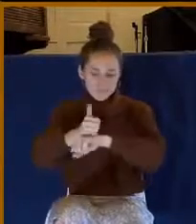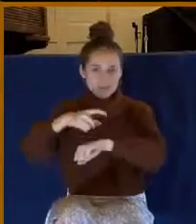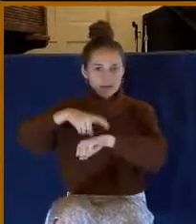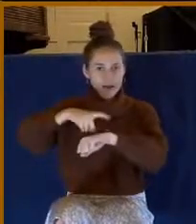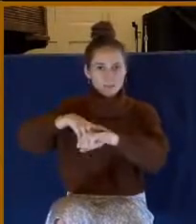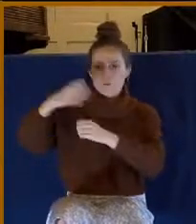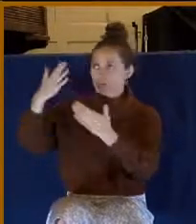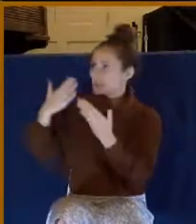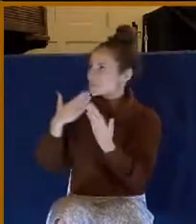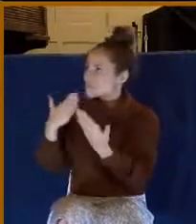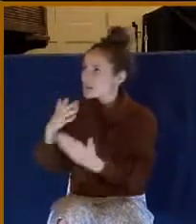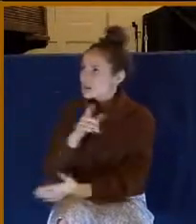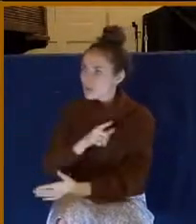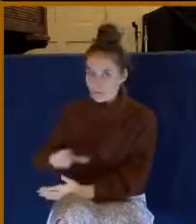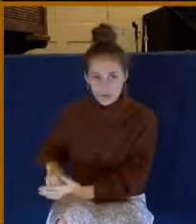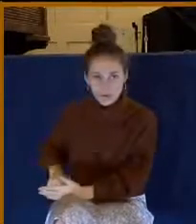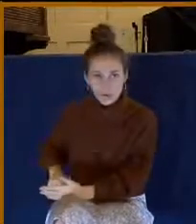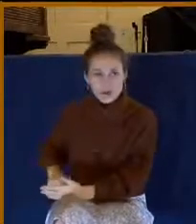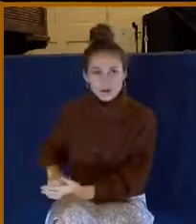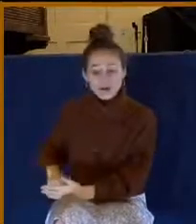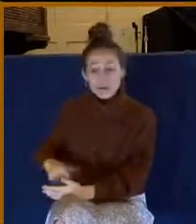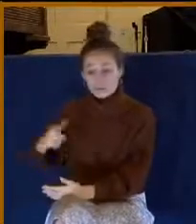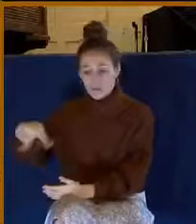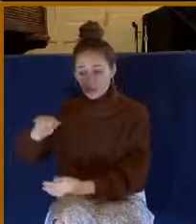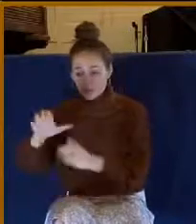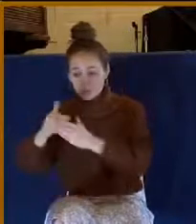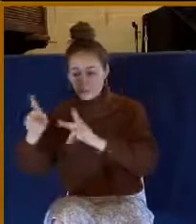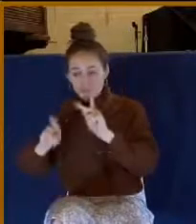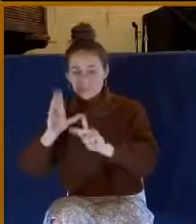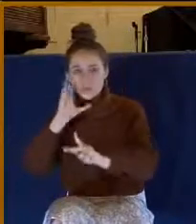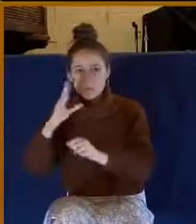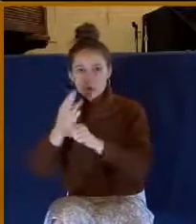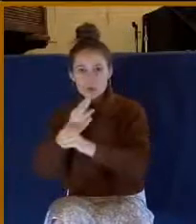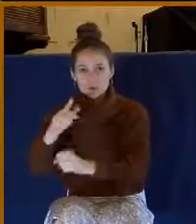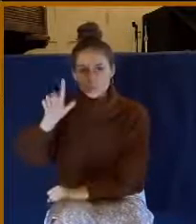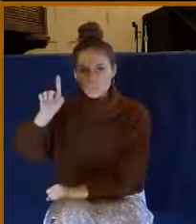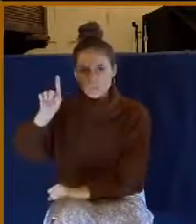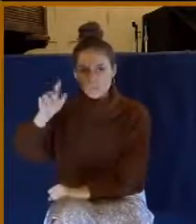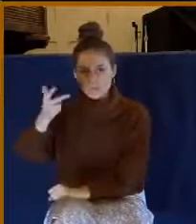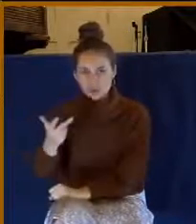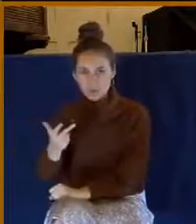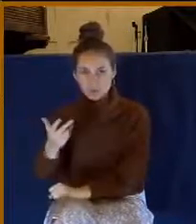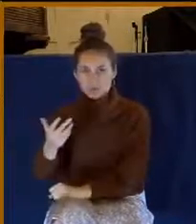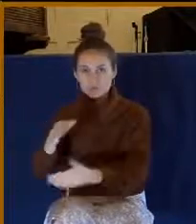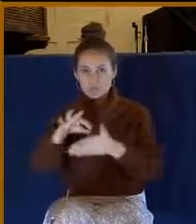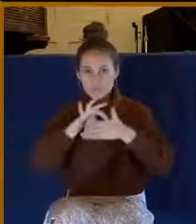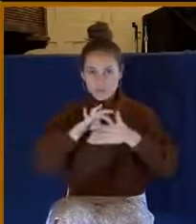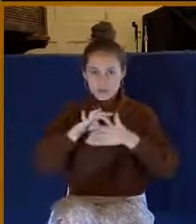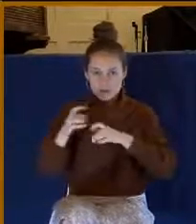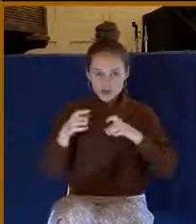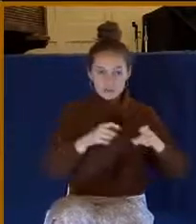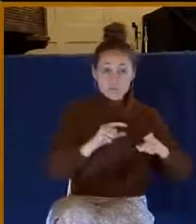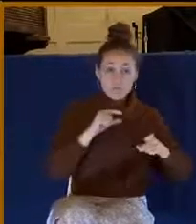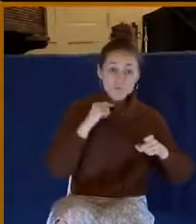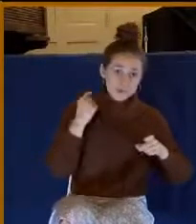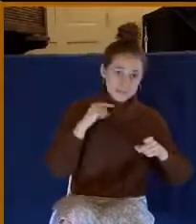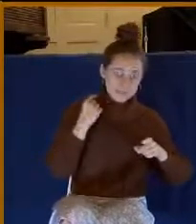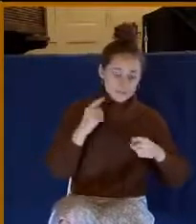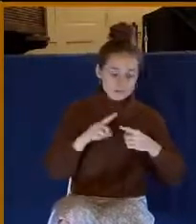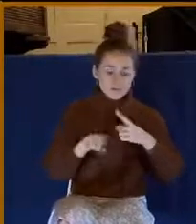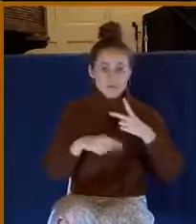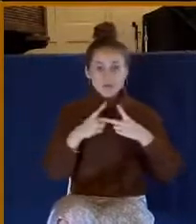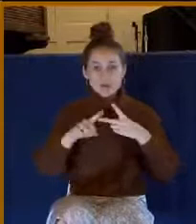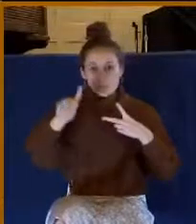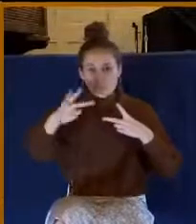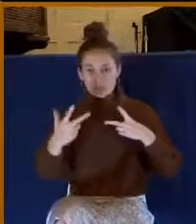thanksgiving offering to the Lord. And you know what they would do with that? They would take a third of the meat, would be given to the priest. A third would be put on the altar for sacrifice.